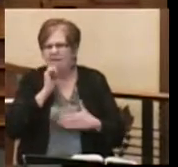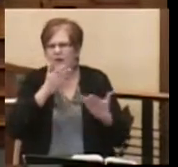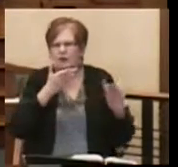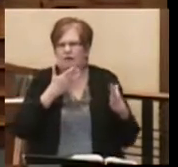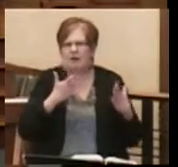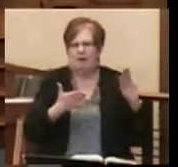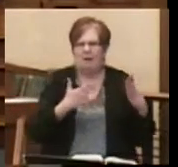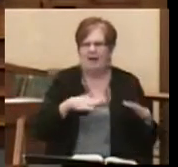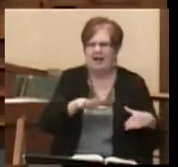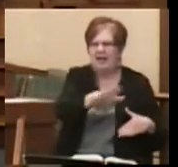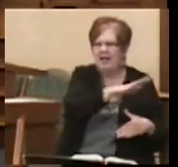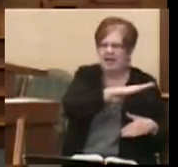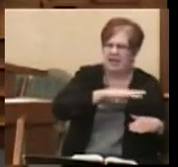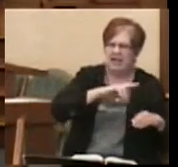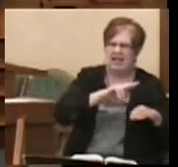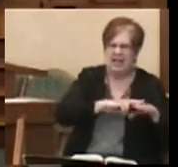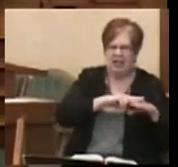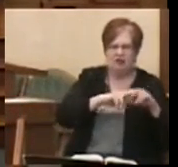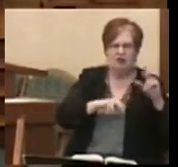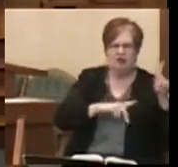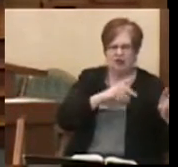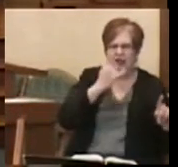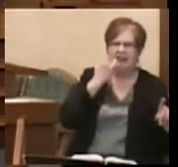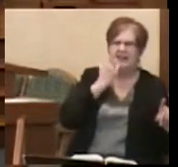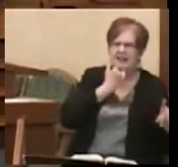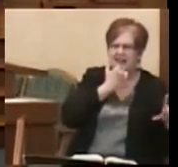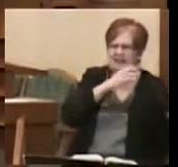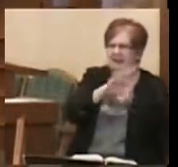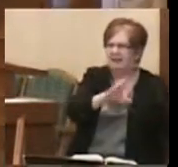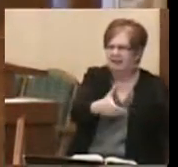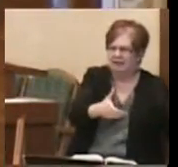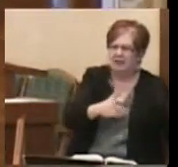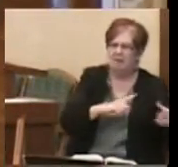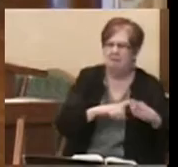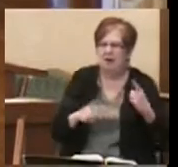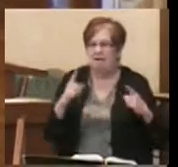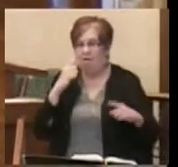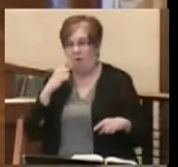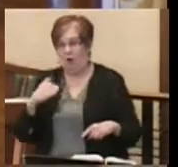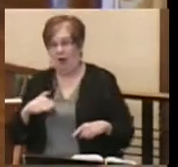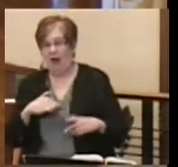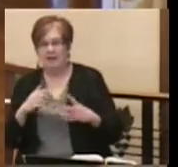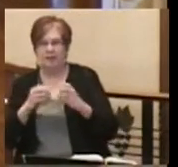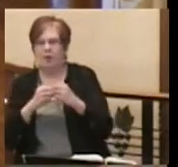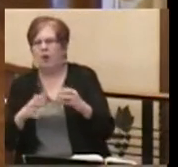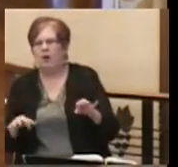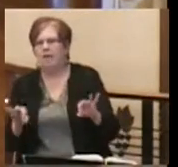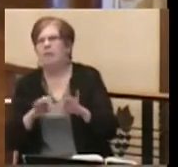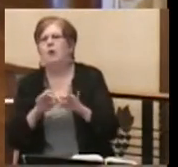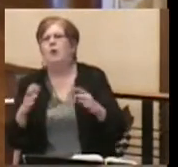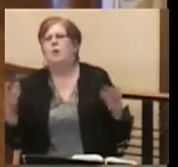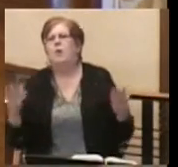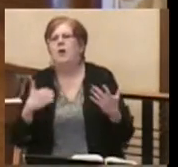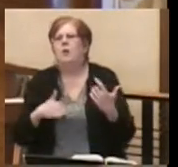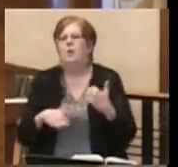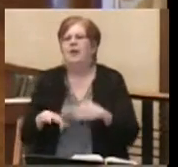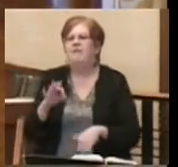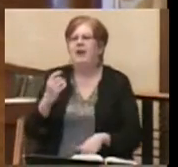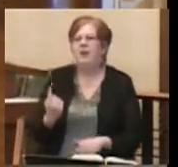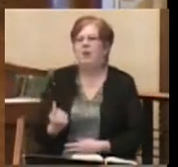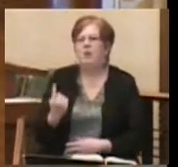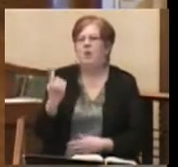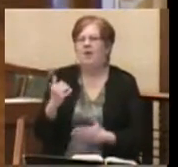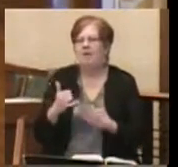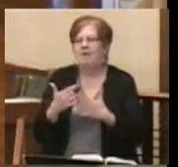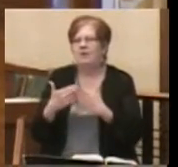For us, we find something far more important. We find one who was